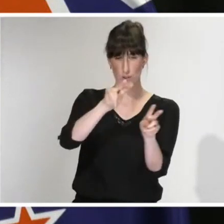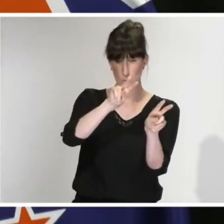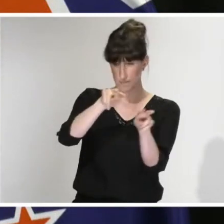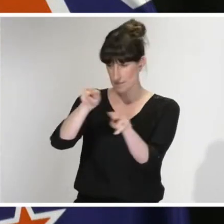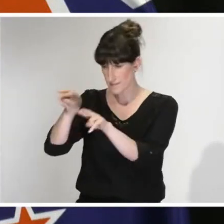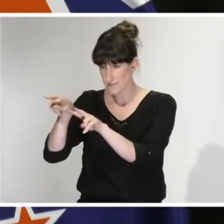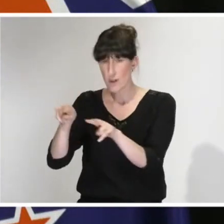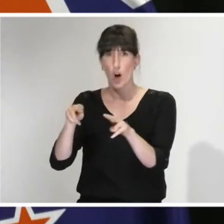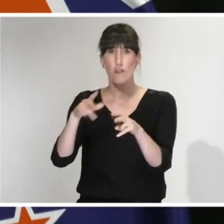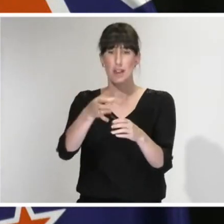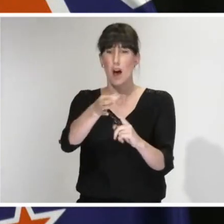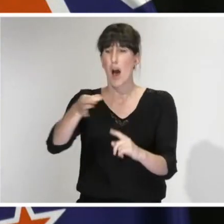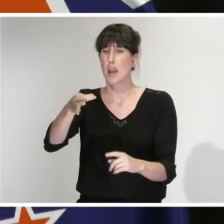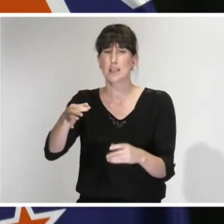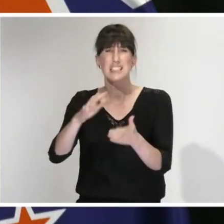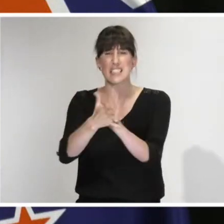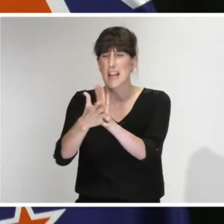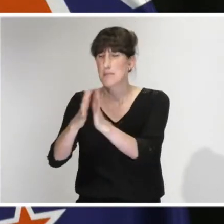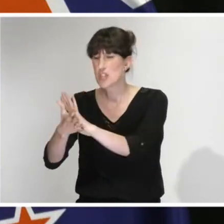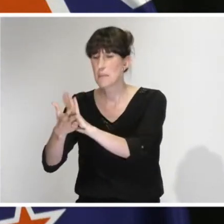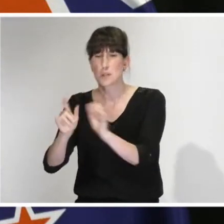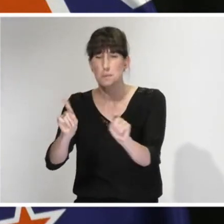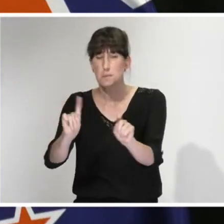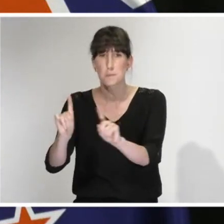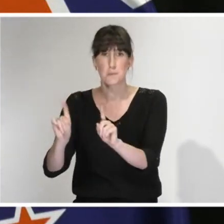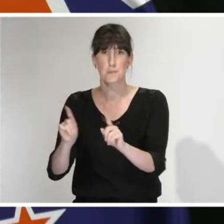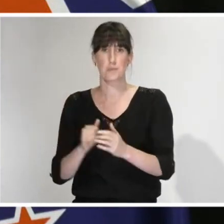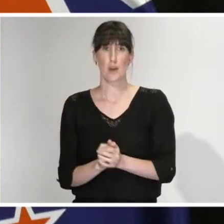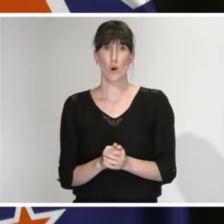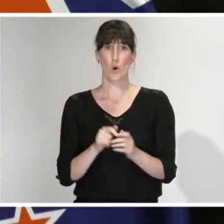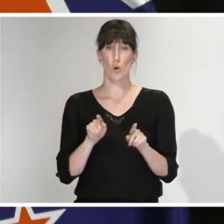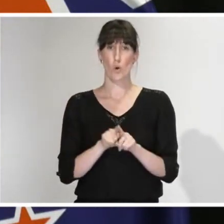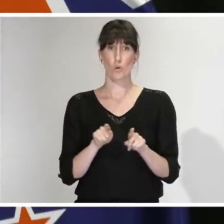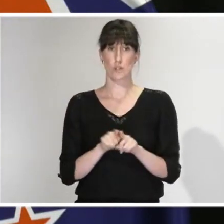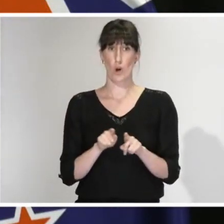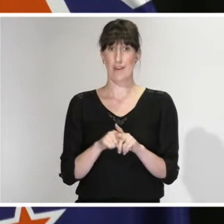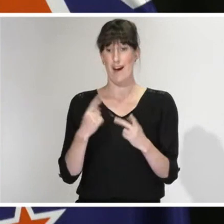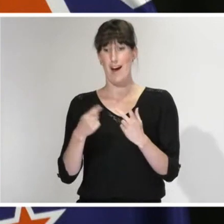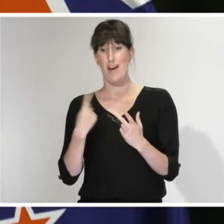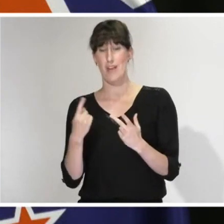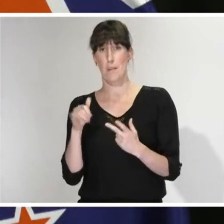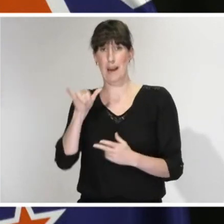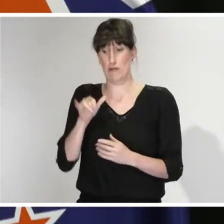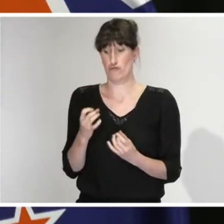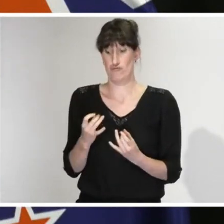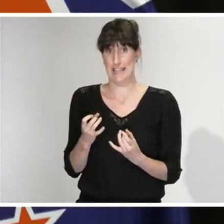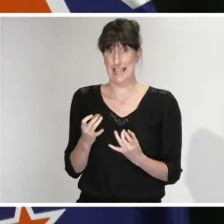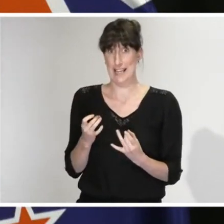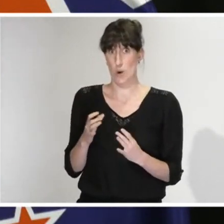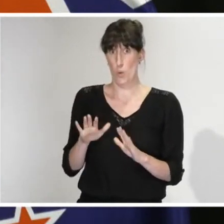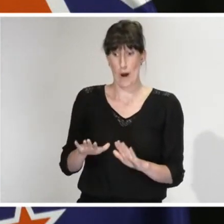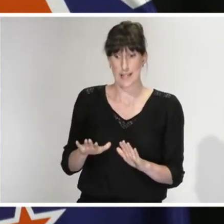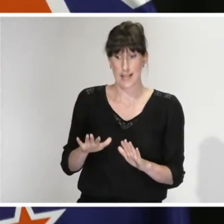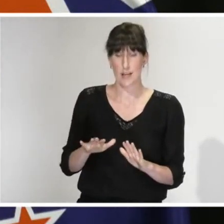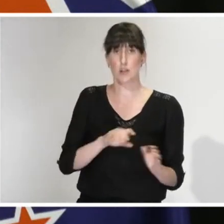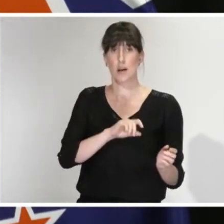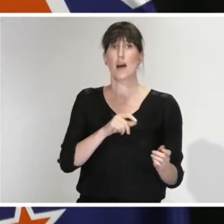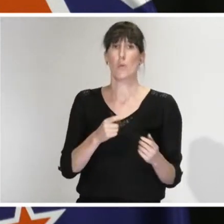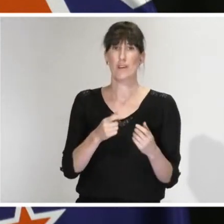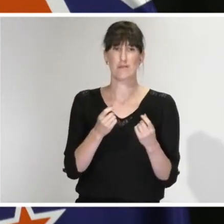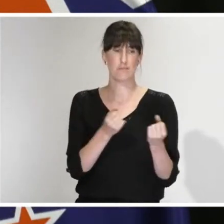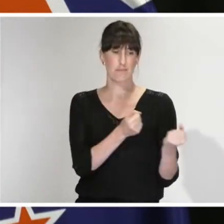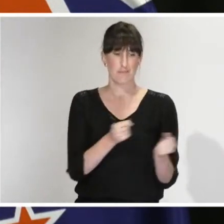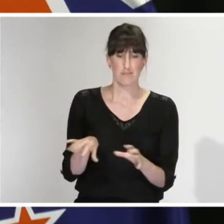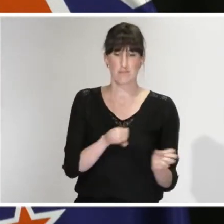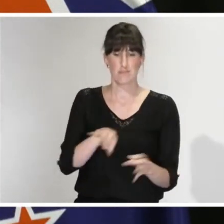happening as we speak. We also have the C-130 at the ready to deploy with essential supplies. In the meantime